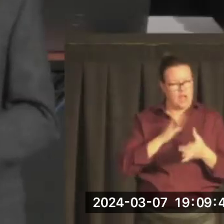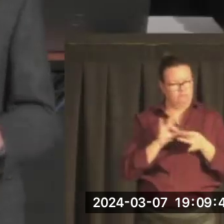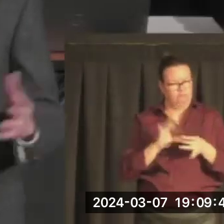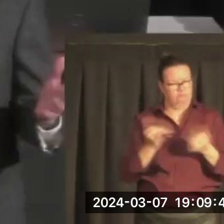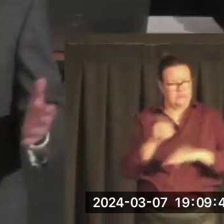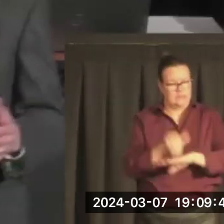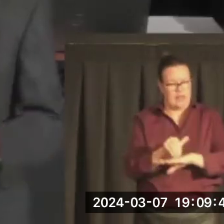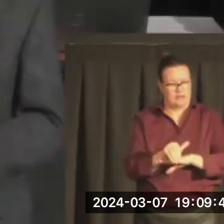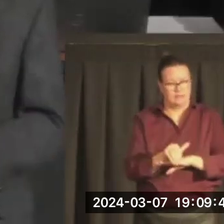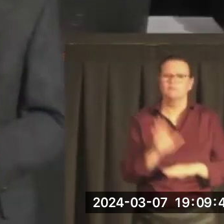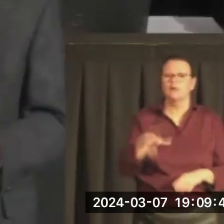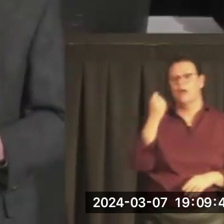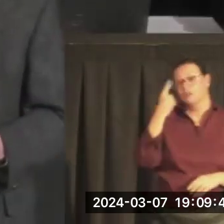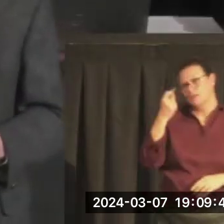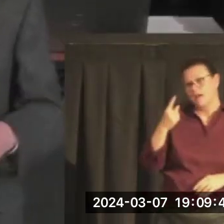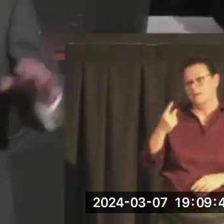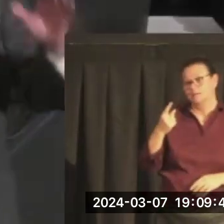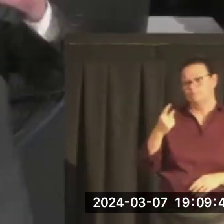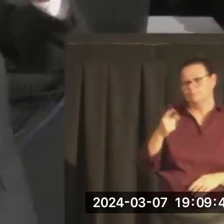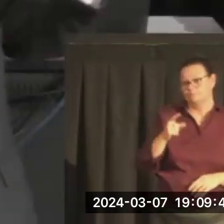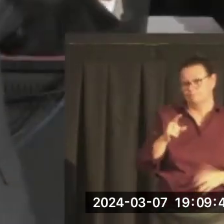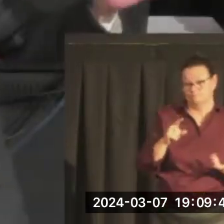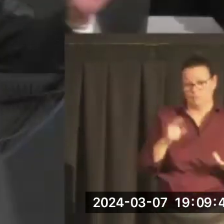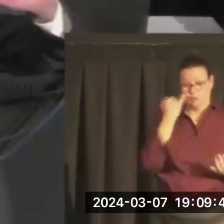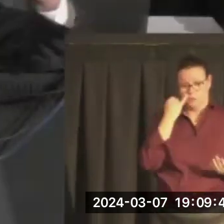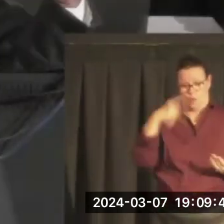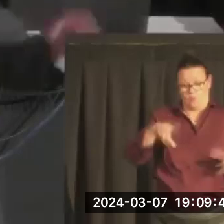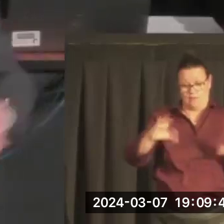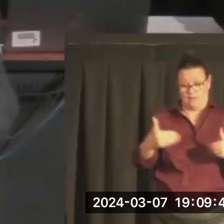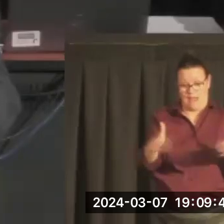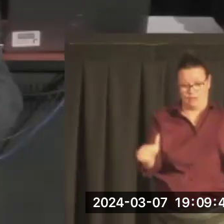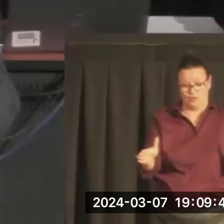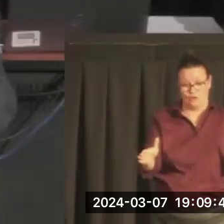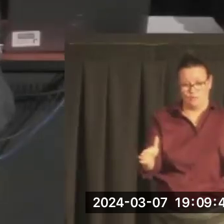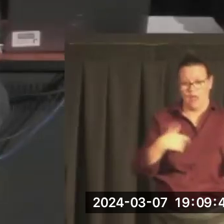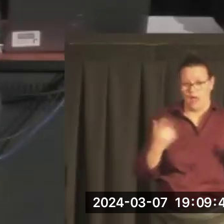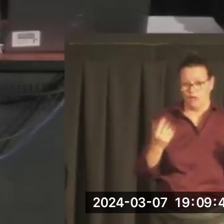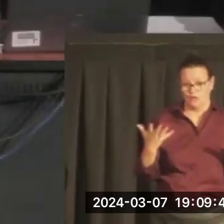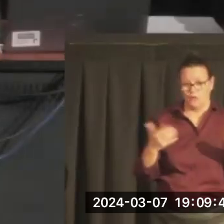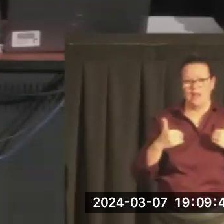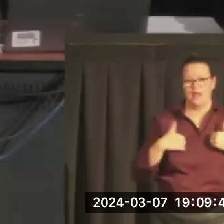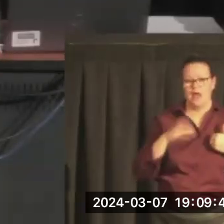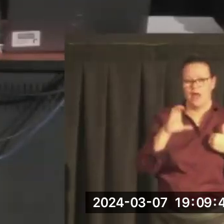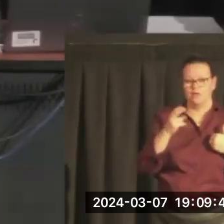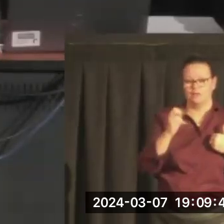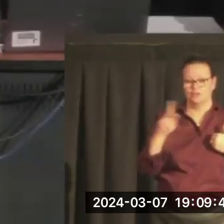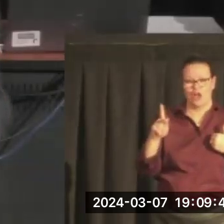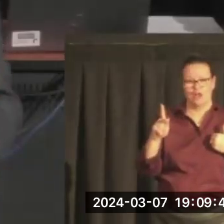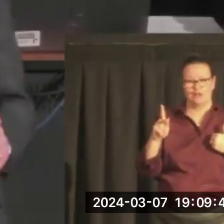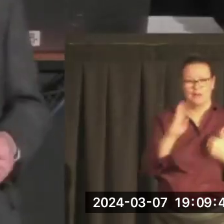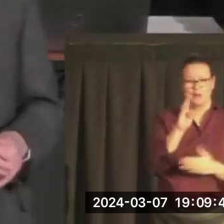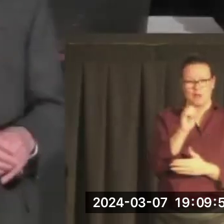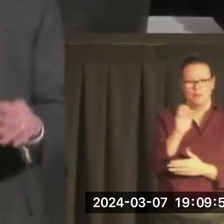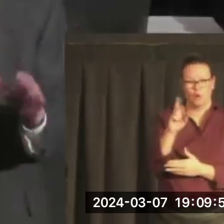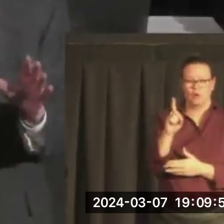If I were in the classroom, I would have an outline on the board. There'd be a piece of chalk in my hand or a marker for a